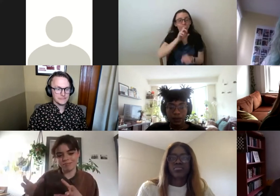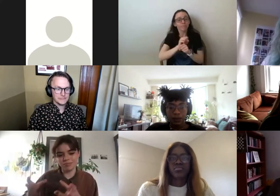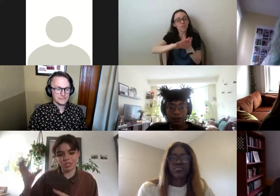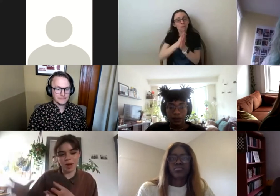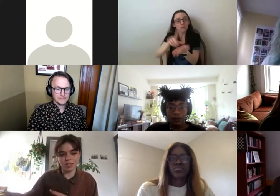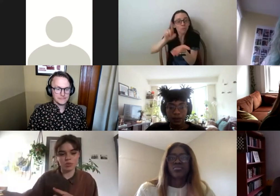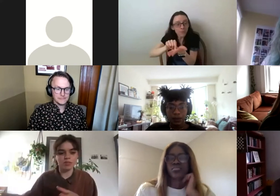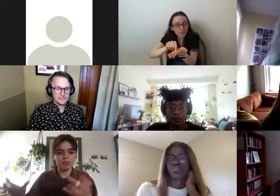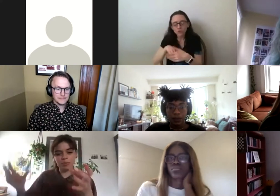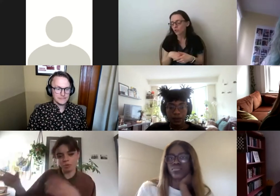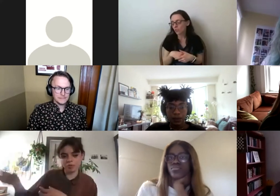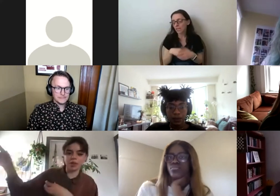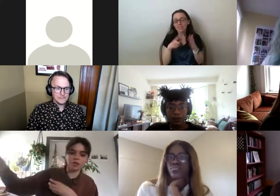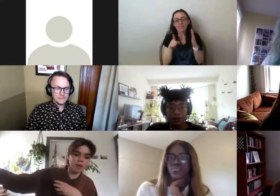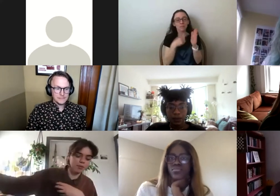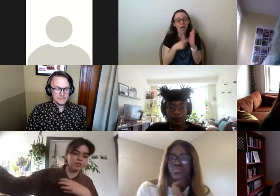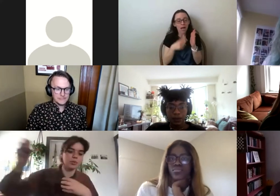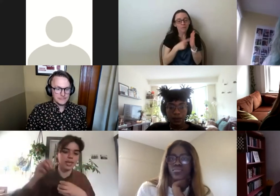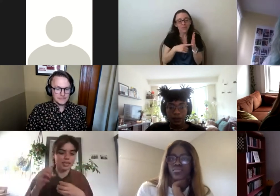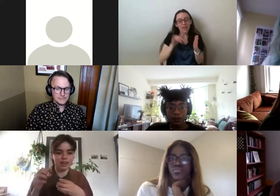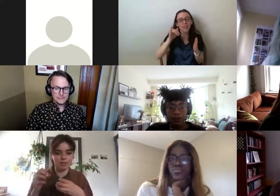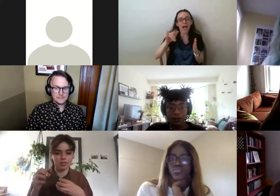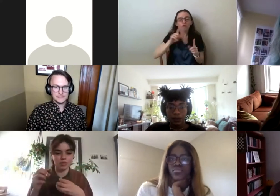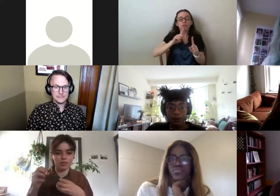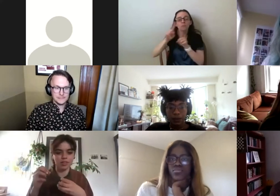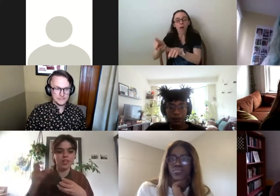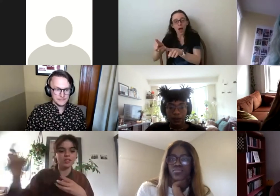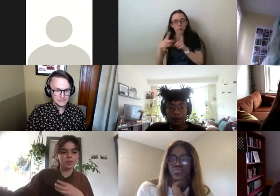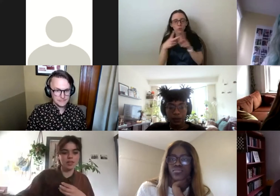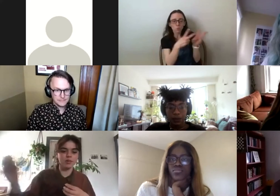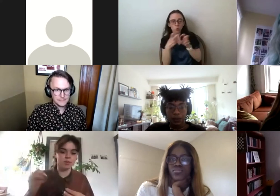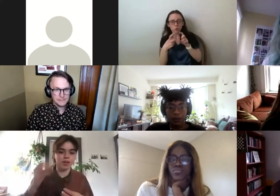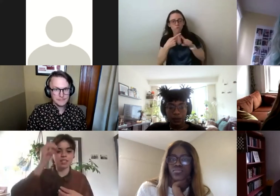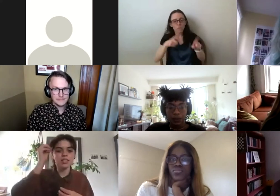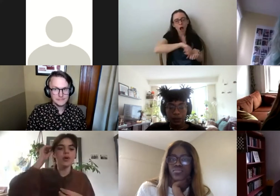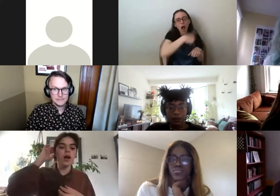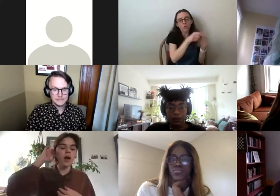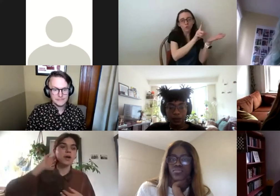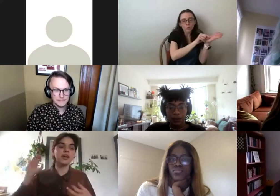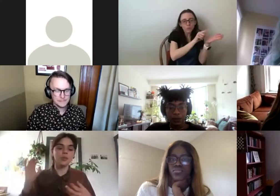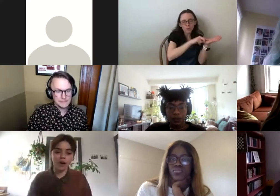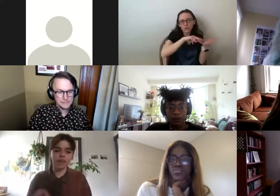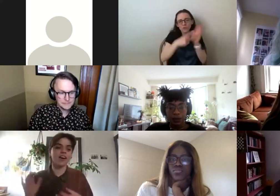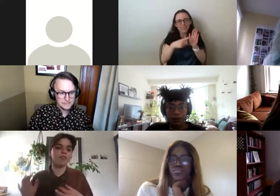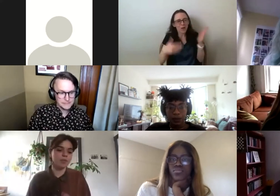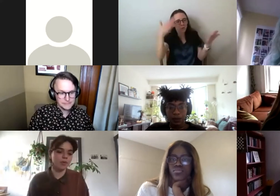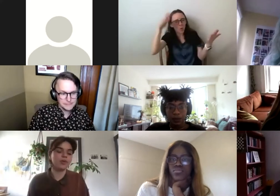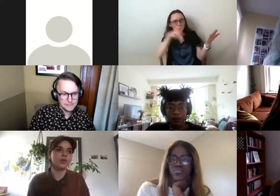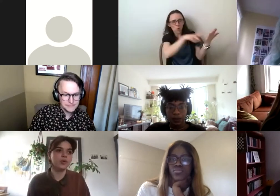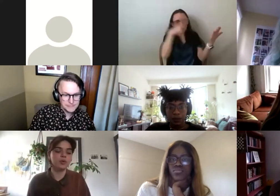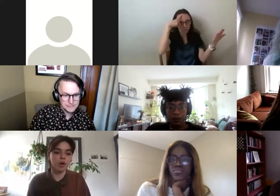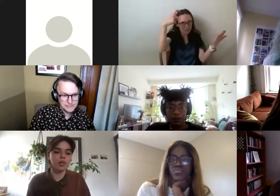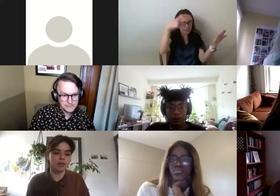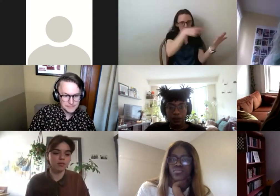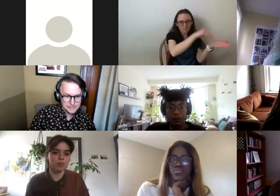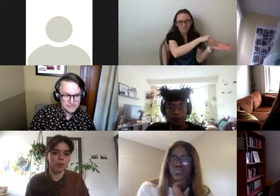response would have been pulled from another paper. So you can't get that original dream that they were responding to. But there were a lot of people who